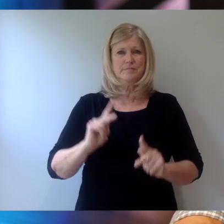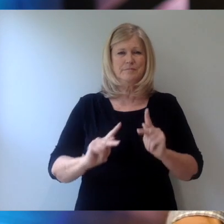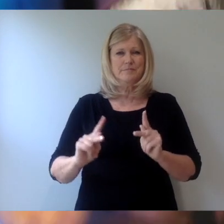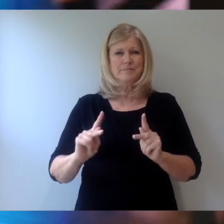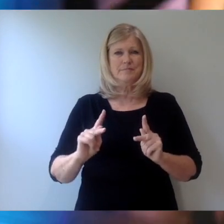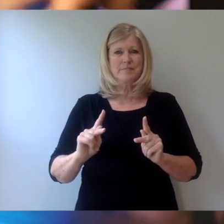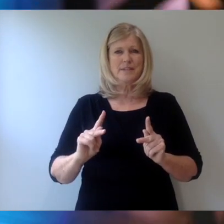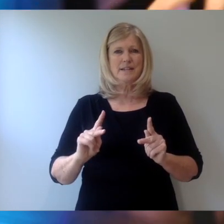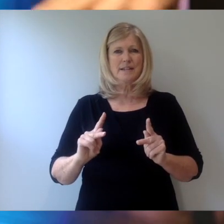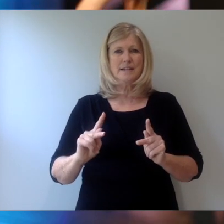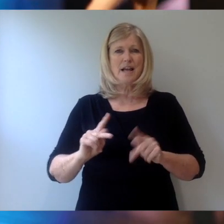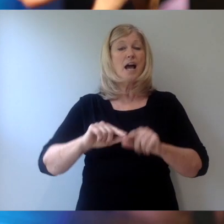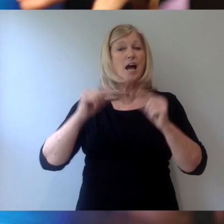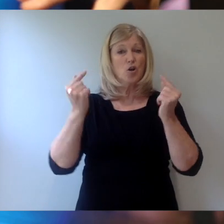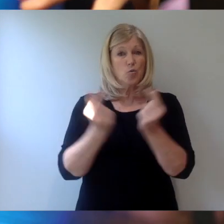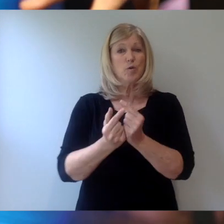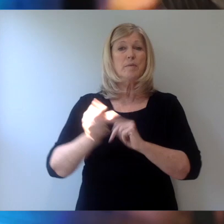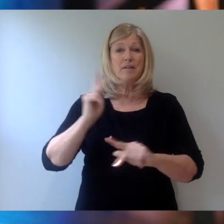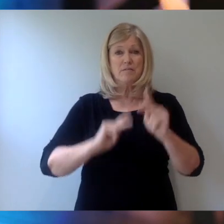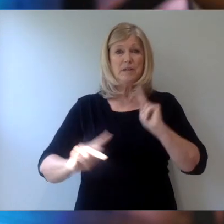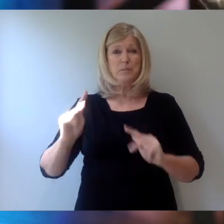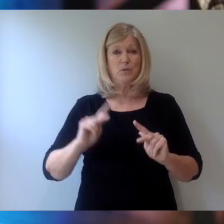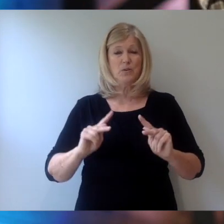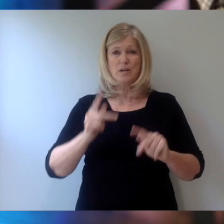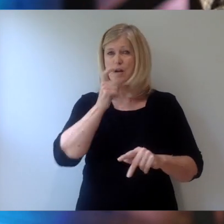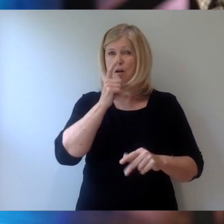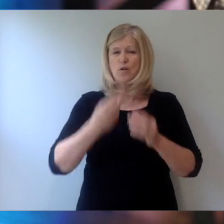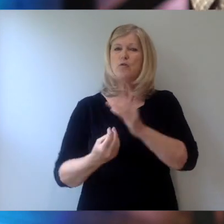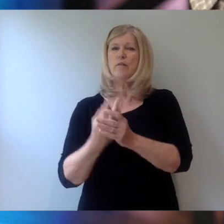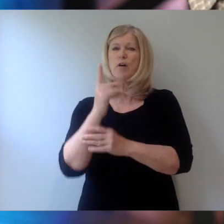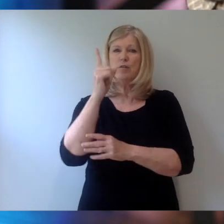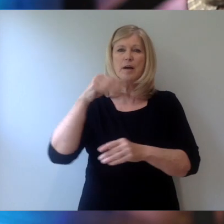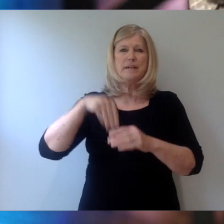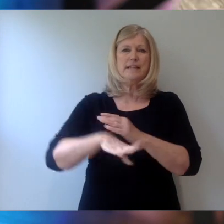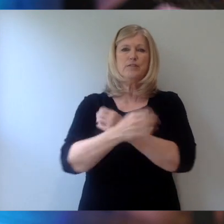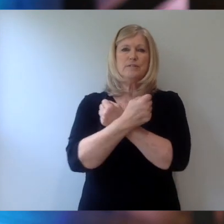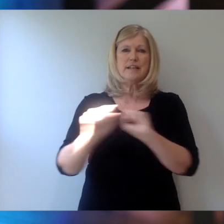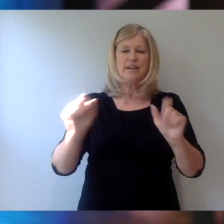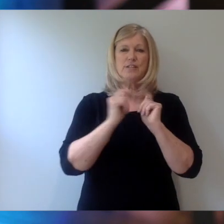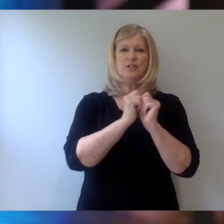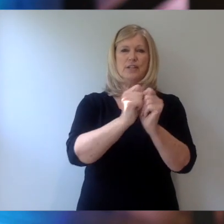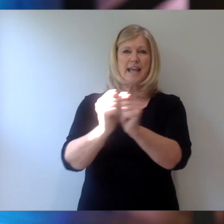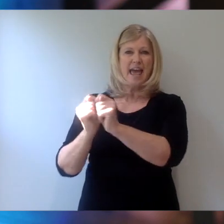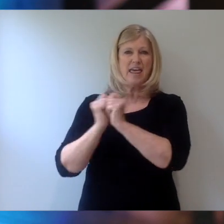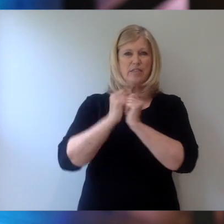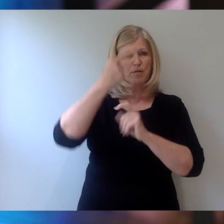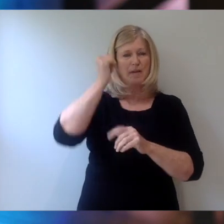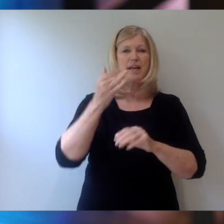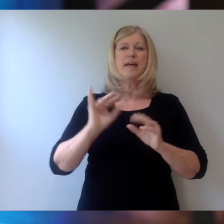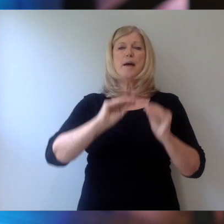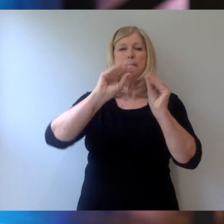a group of people who have grown up into salvation together because they have put